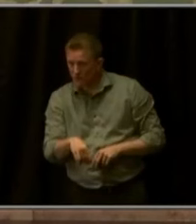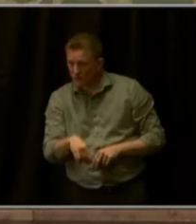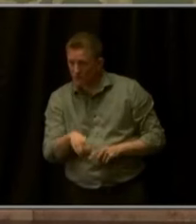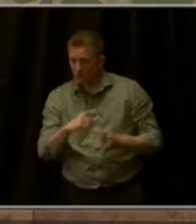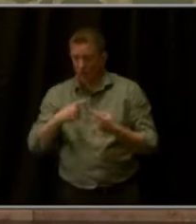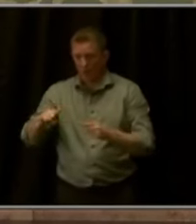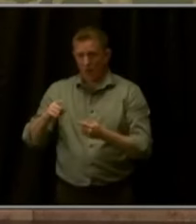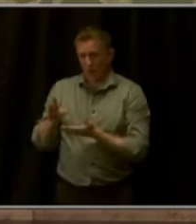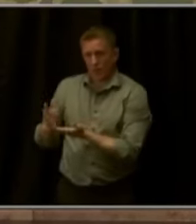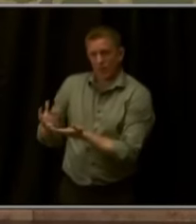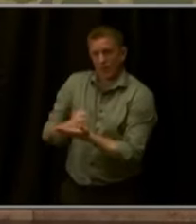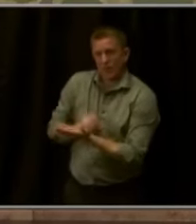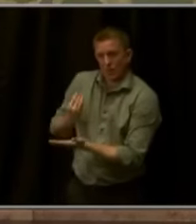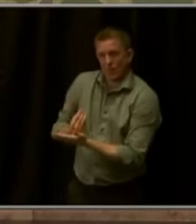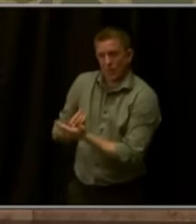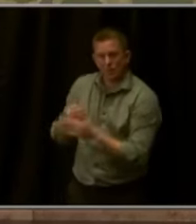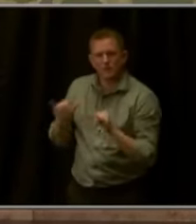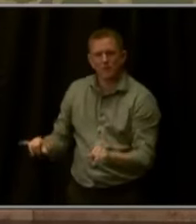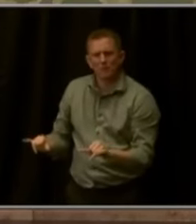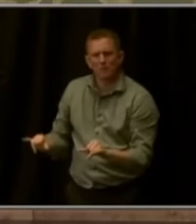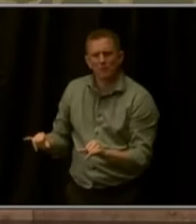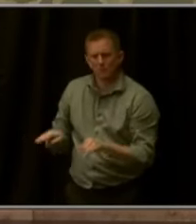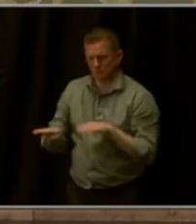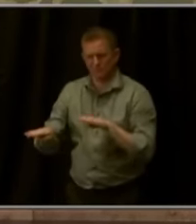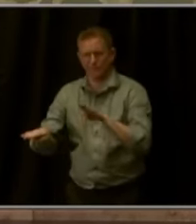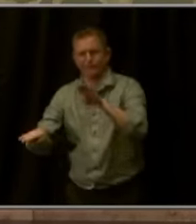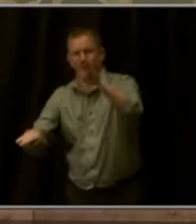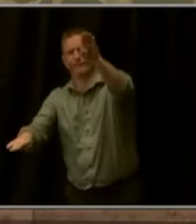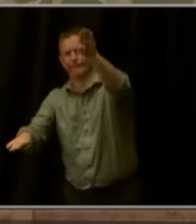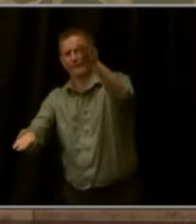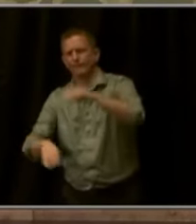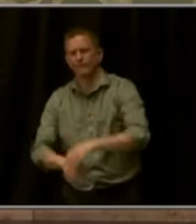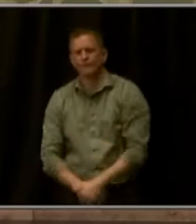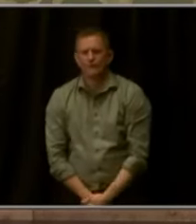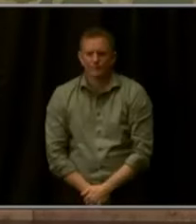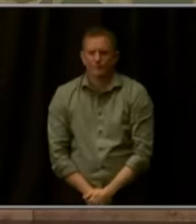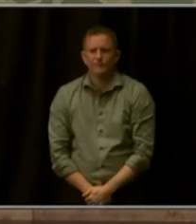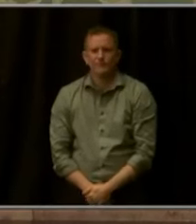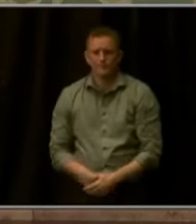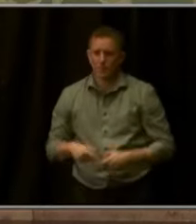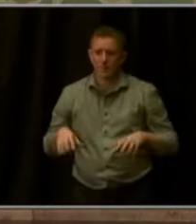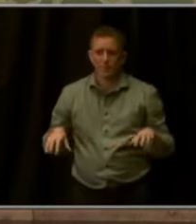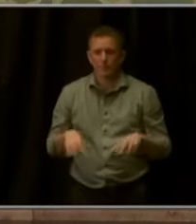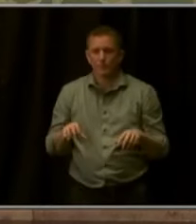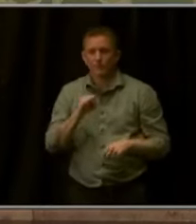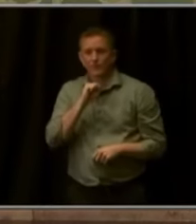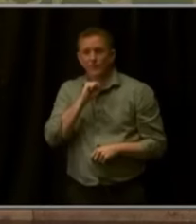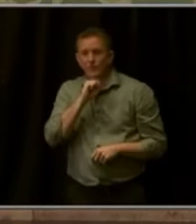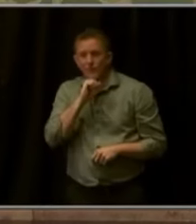To do nothing would be, as Spock would say, highly illogical.